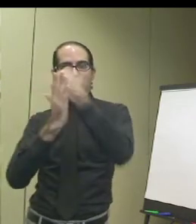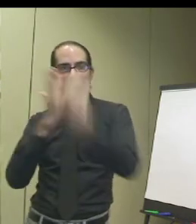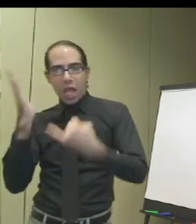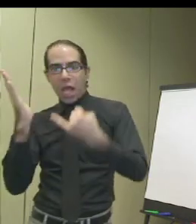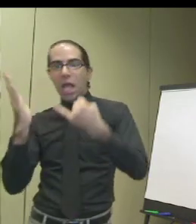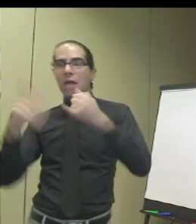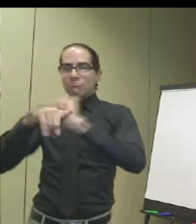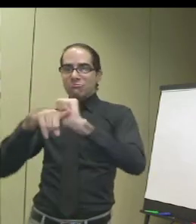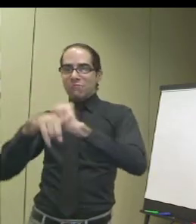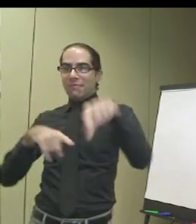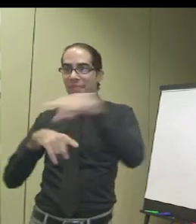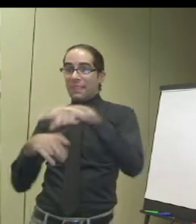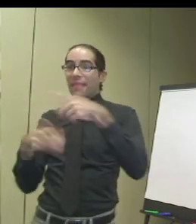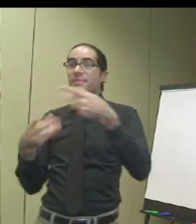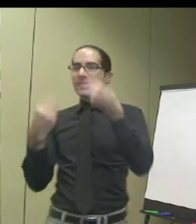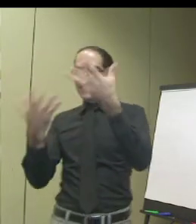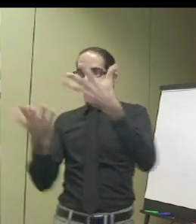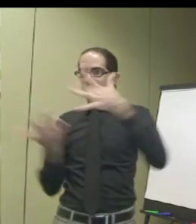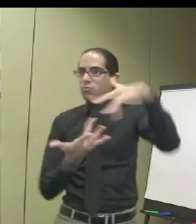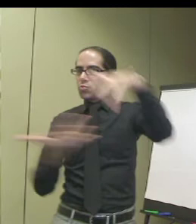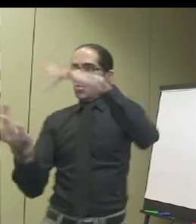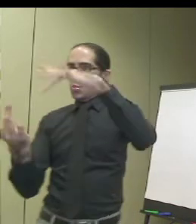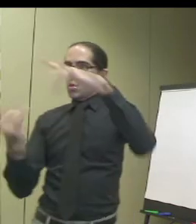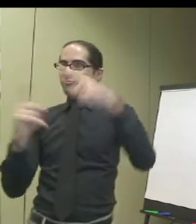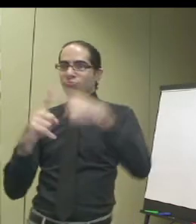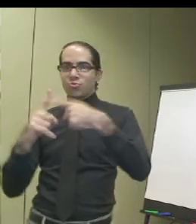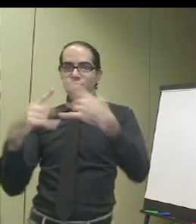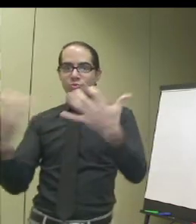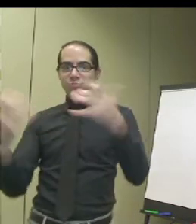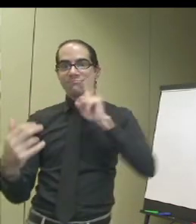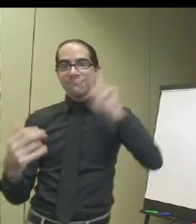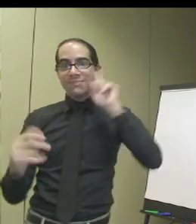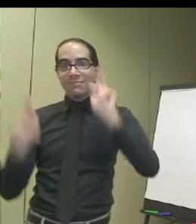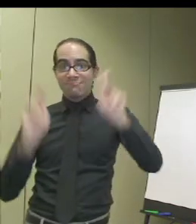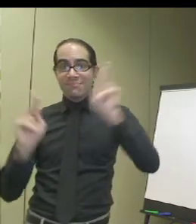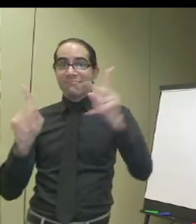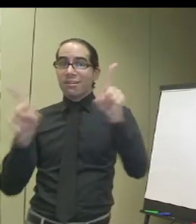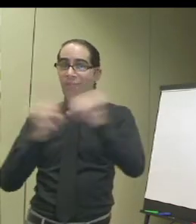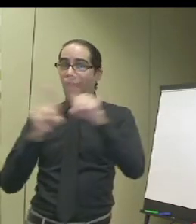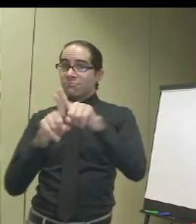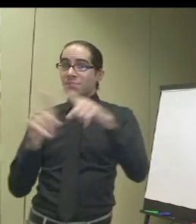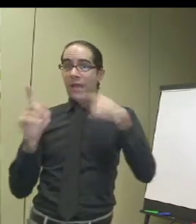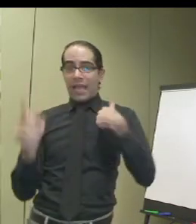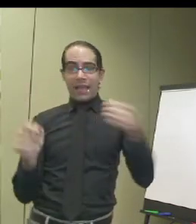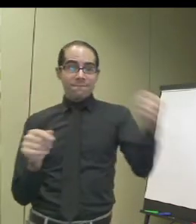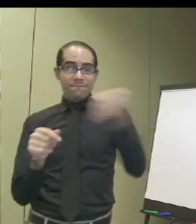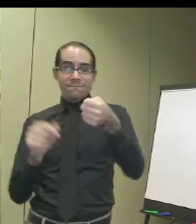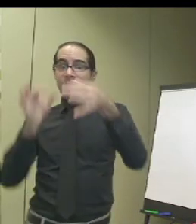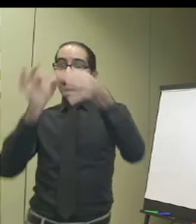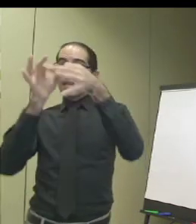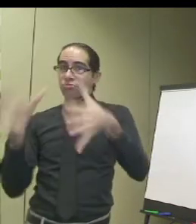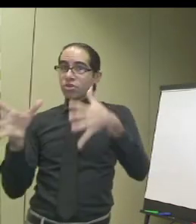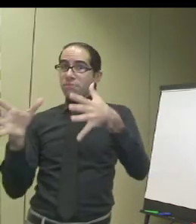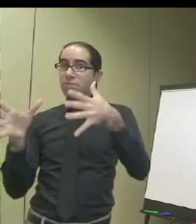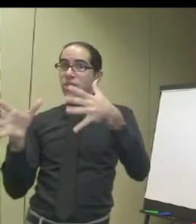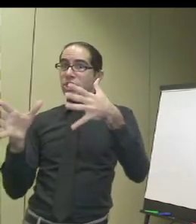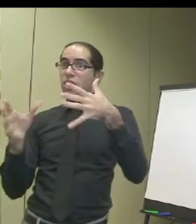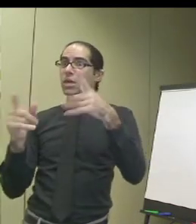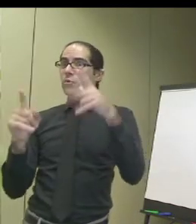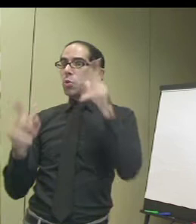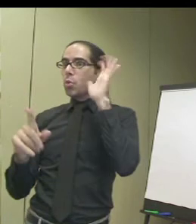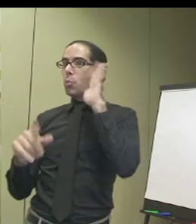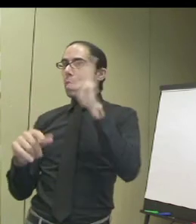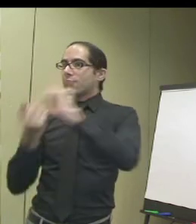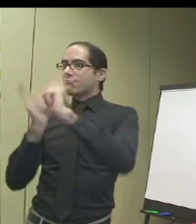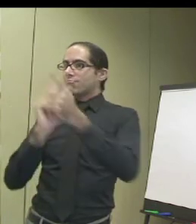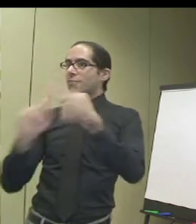for deaf people. In order for them to be aware of things going on with exhibits and the art. So that they can explain that to